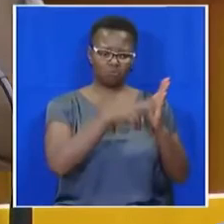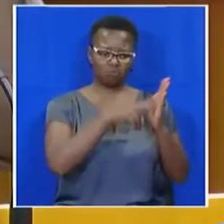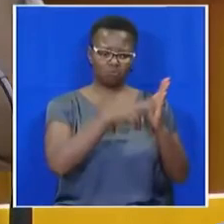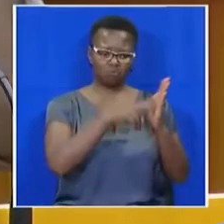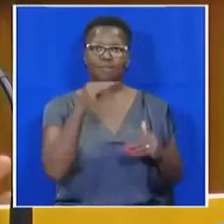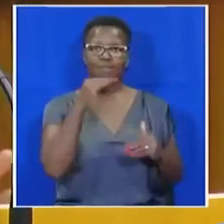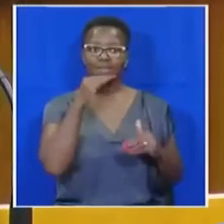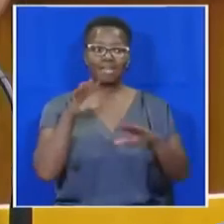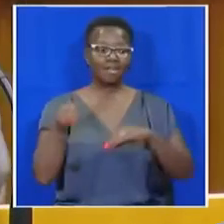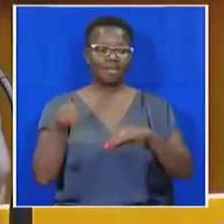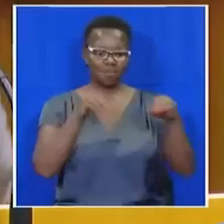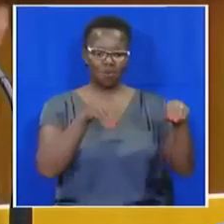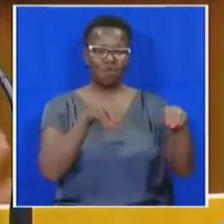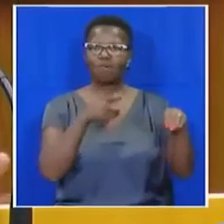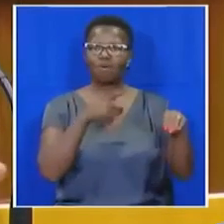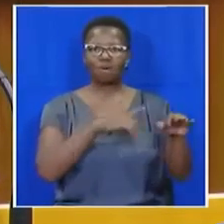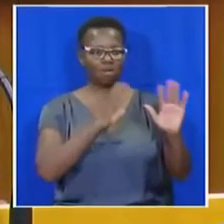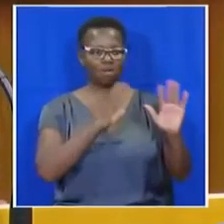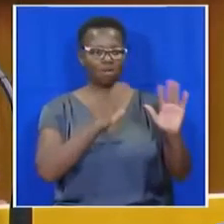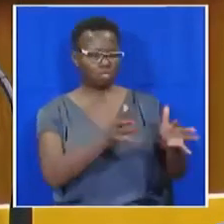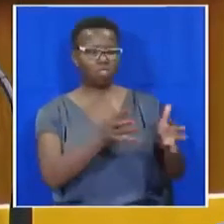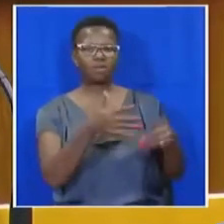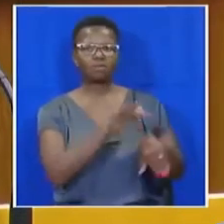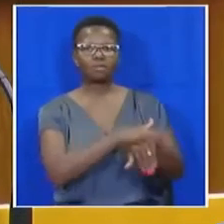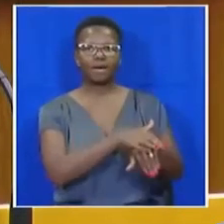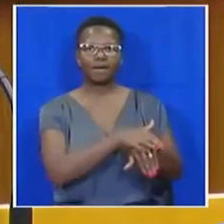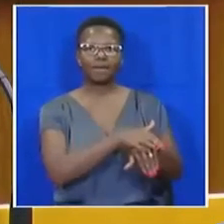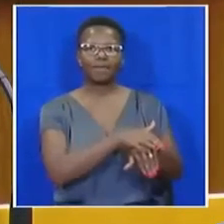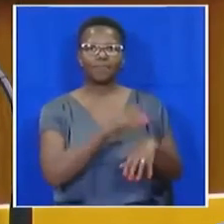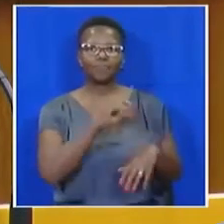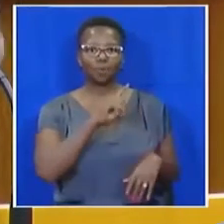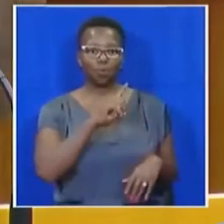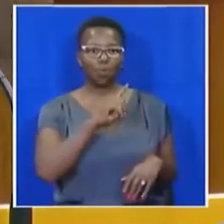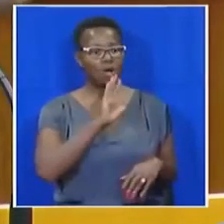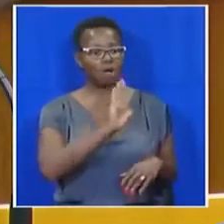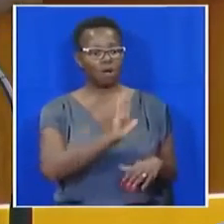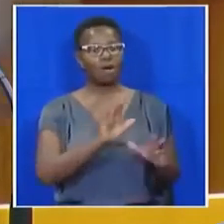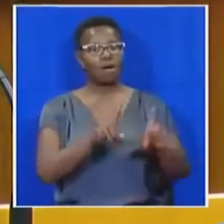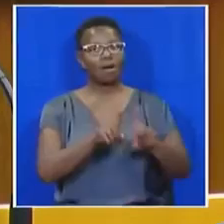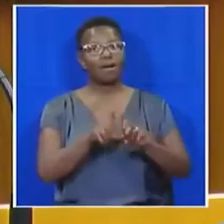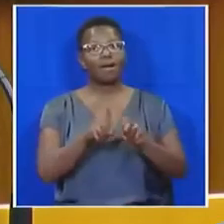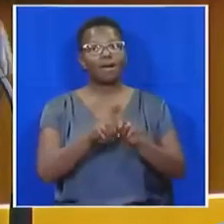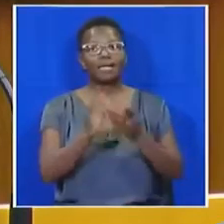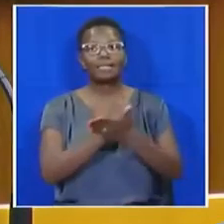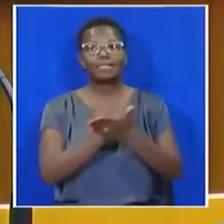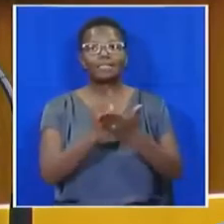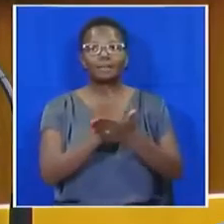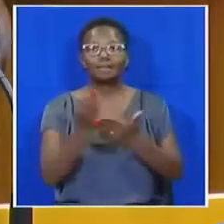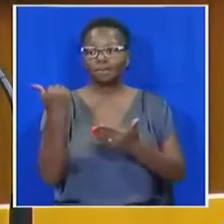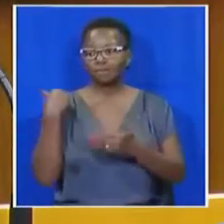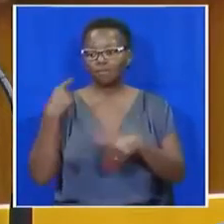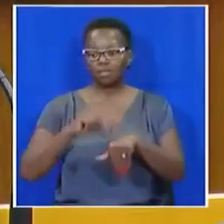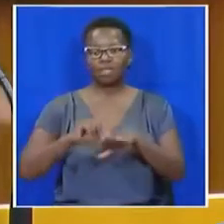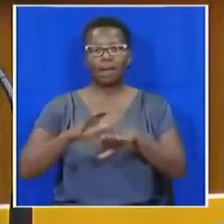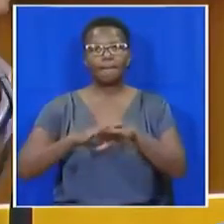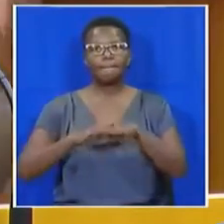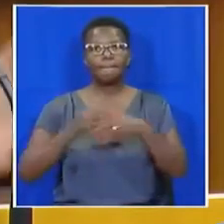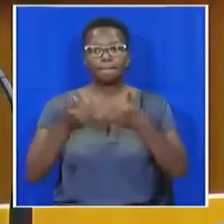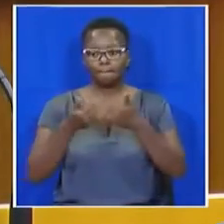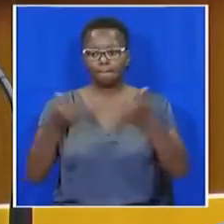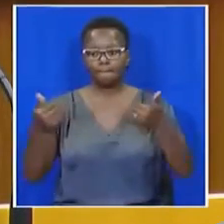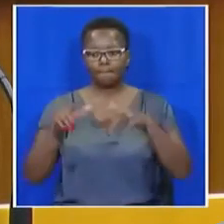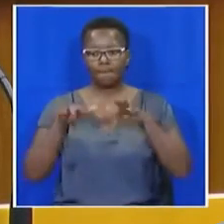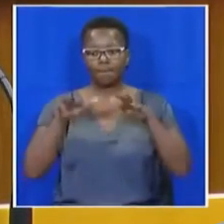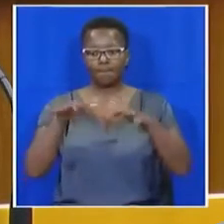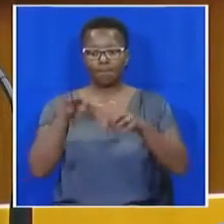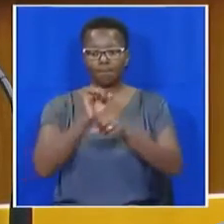to die, simply sent to die, because they were tied, like some of our apartheid people do, or the people tie them at the back of the